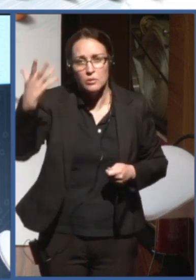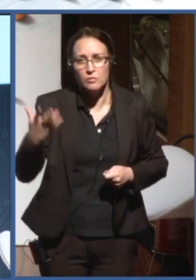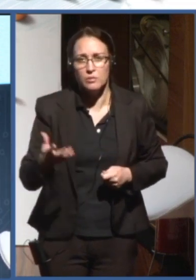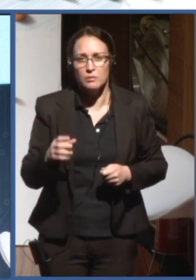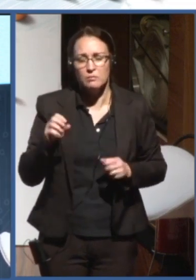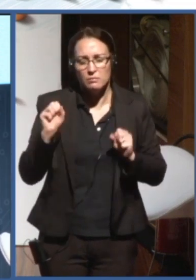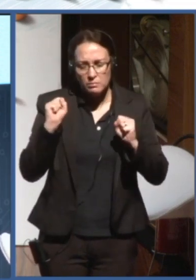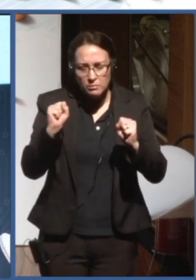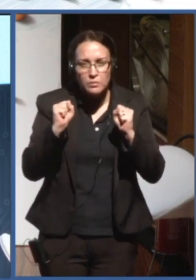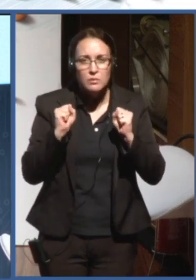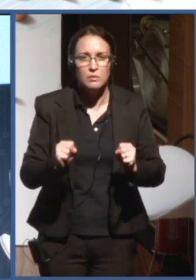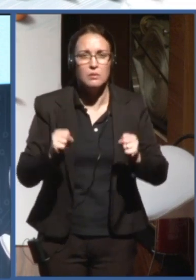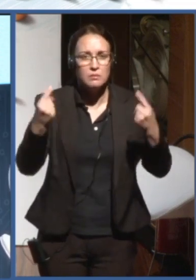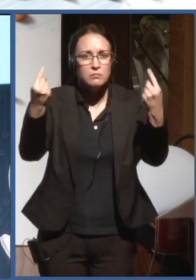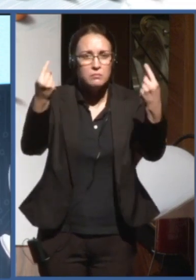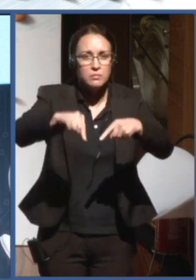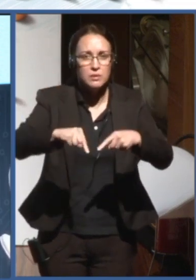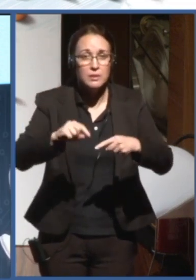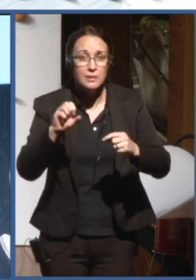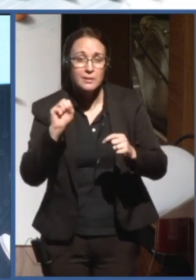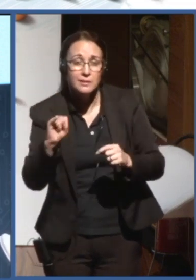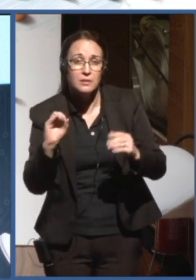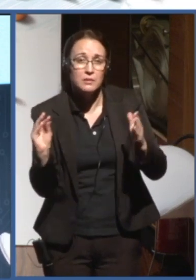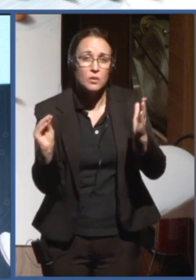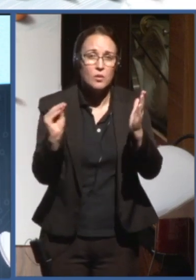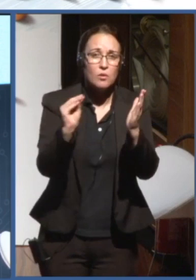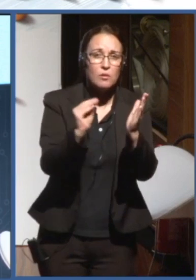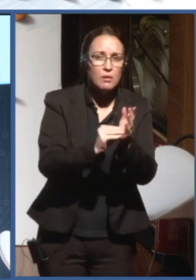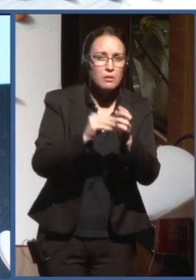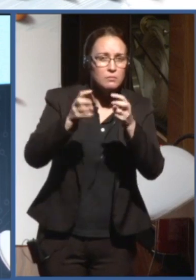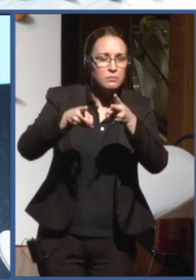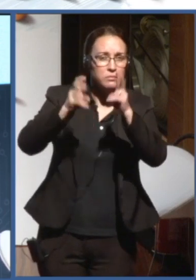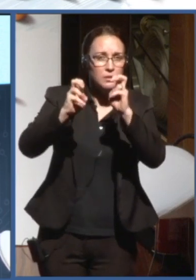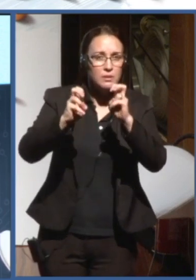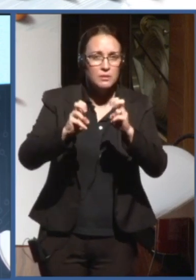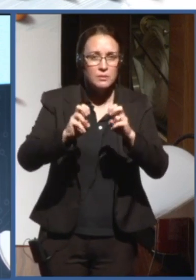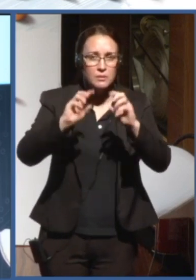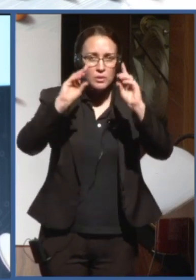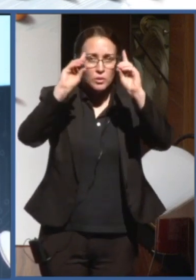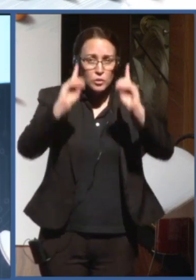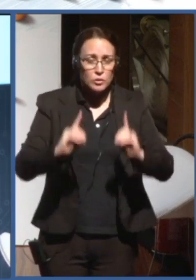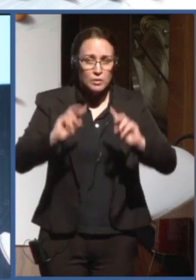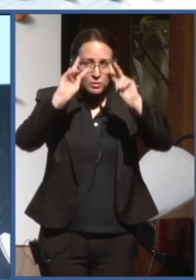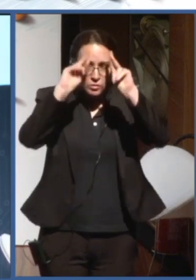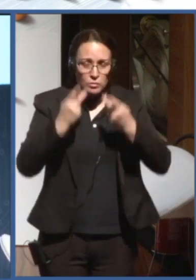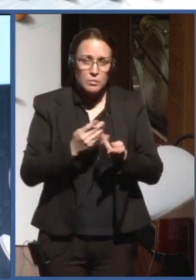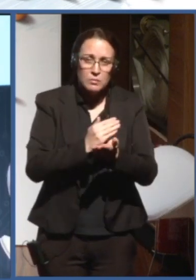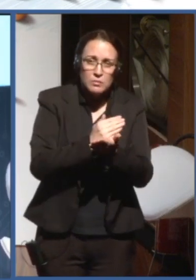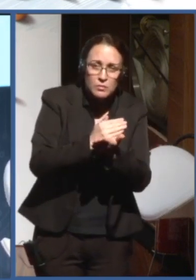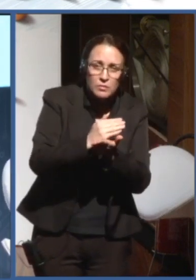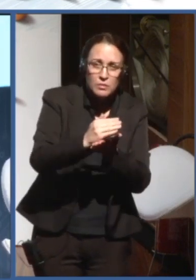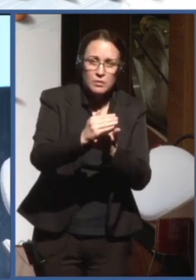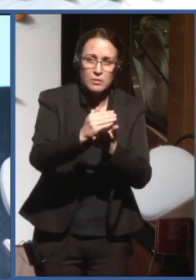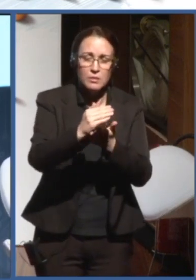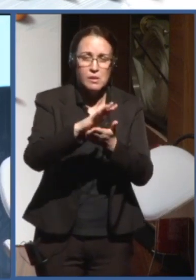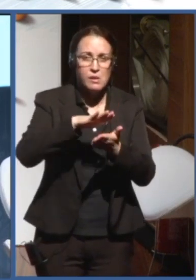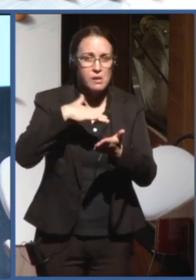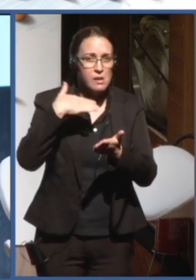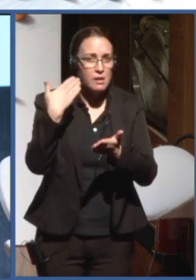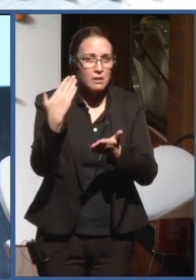rights perspective since the...since the beginning of any deployment of...of AI. Thank you. I think that we